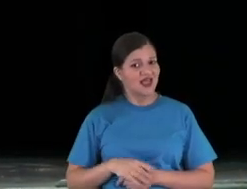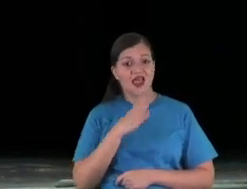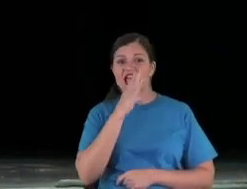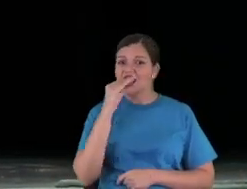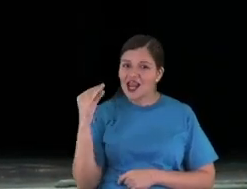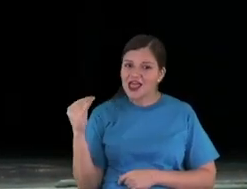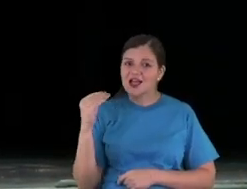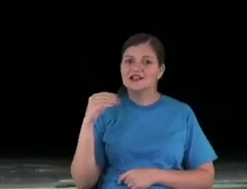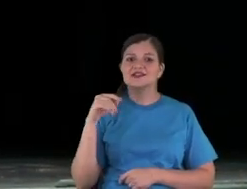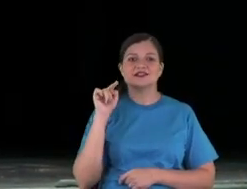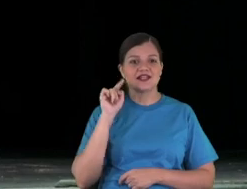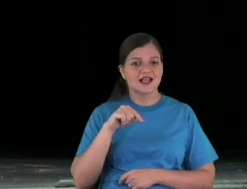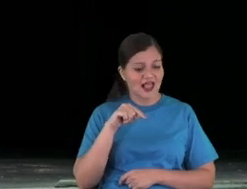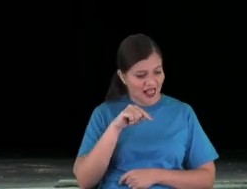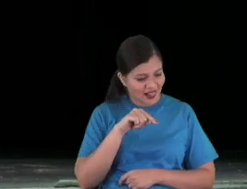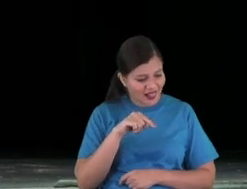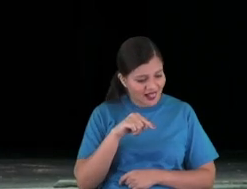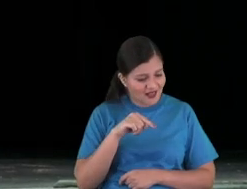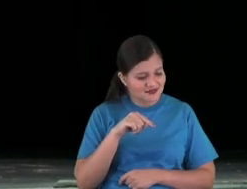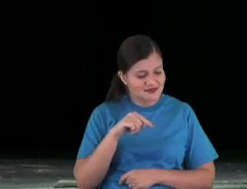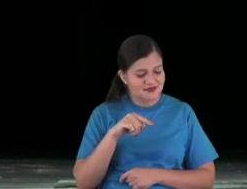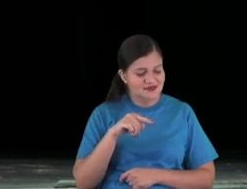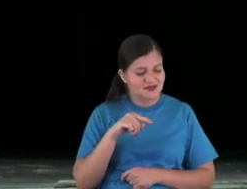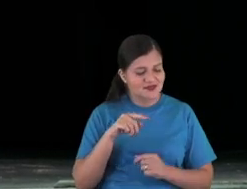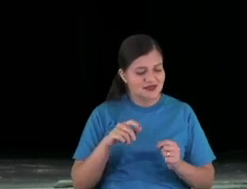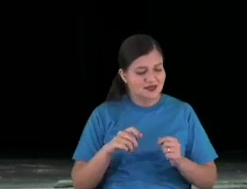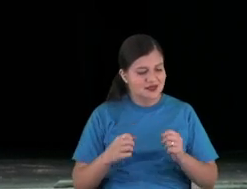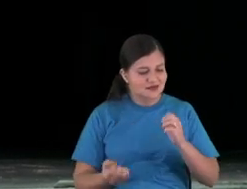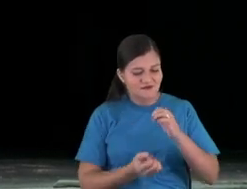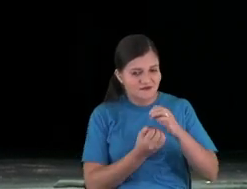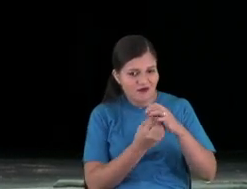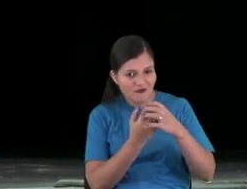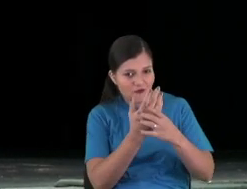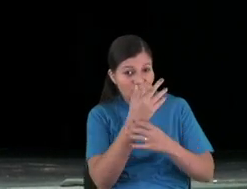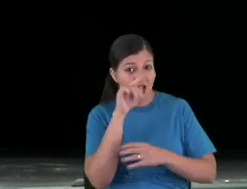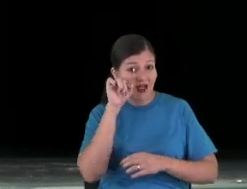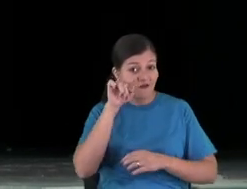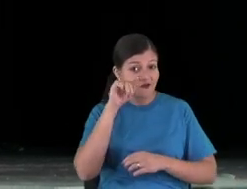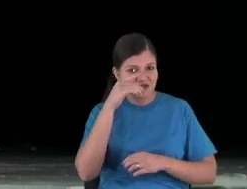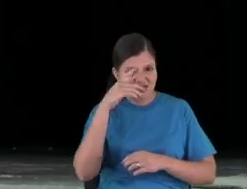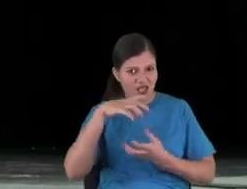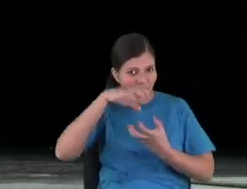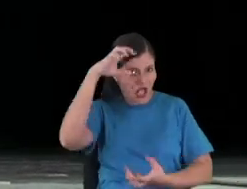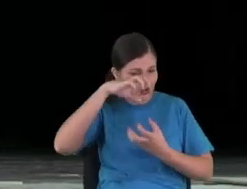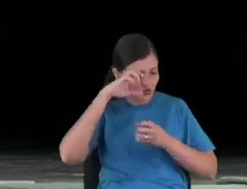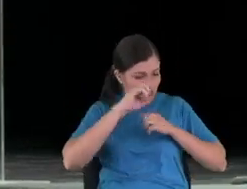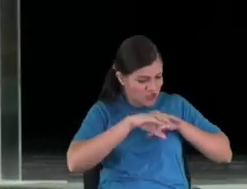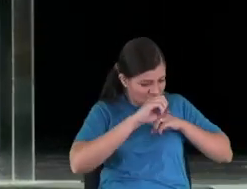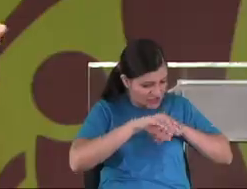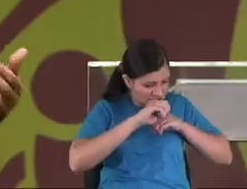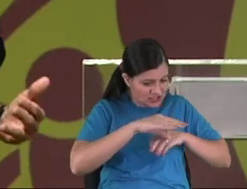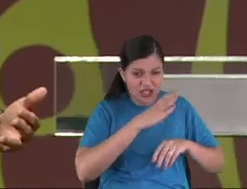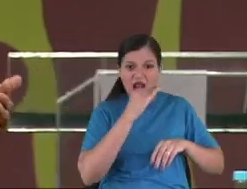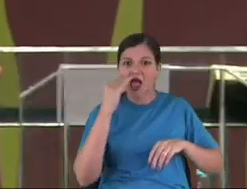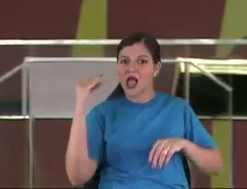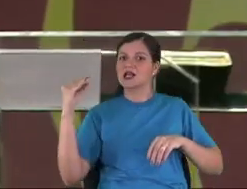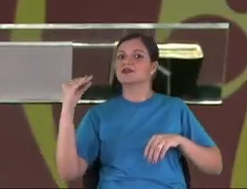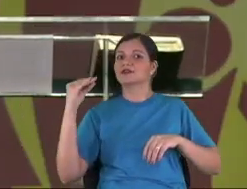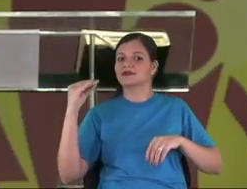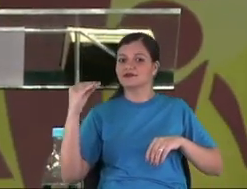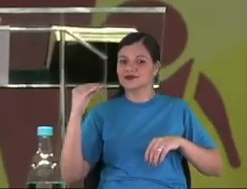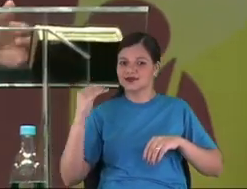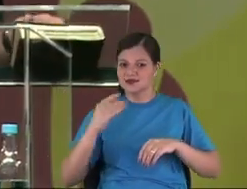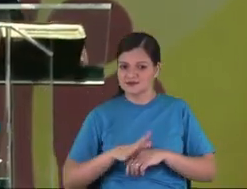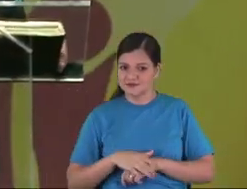they are who you do of them. You train them to be irreverent